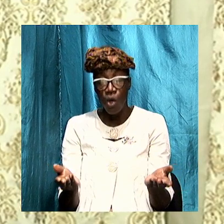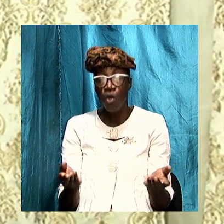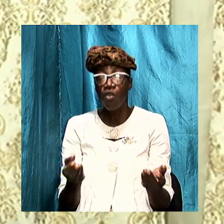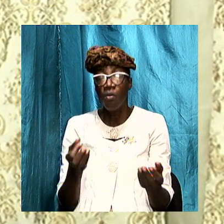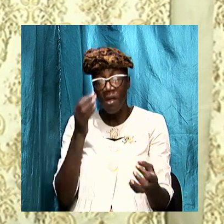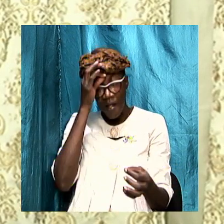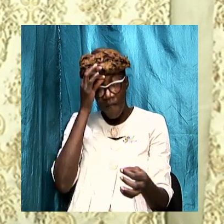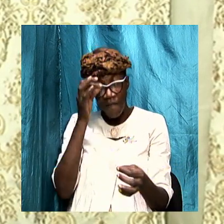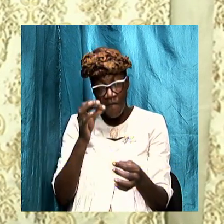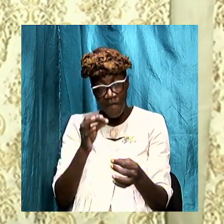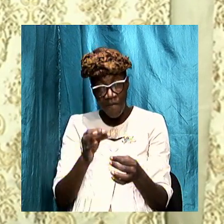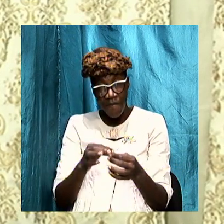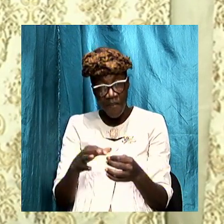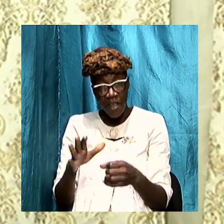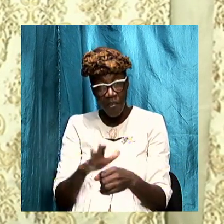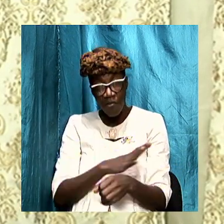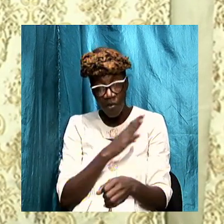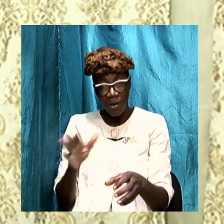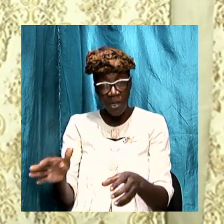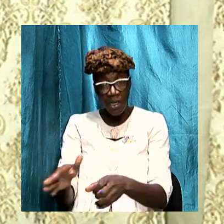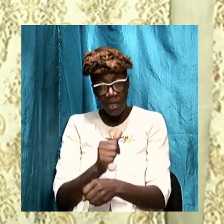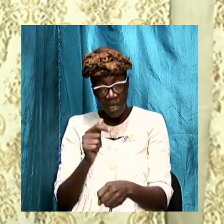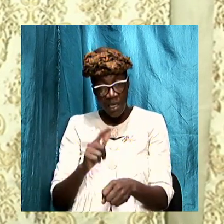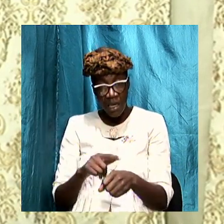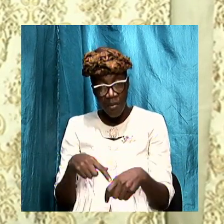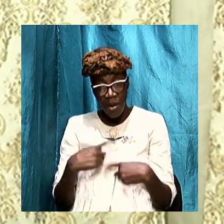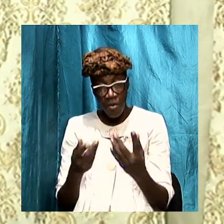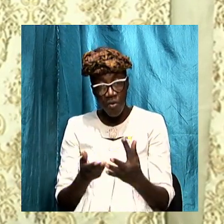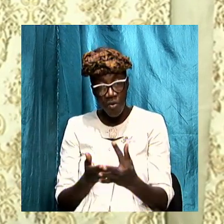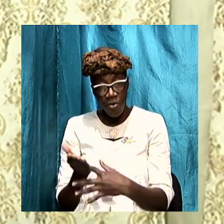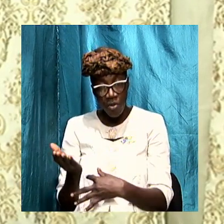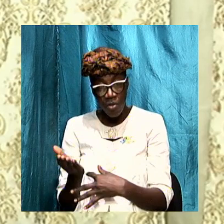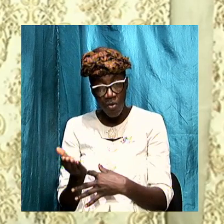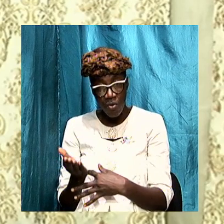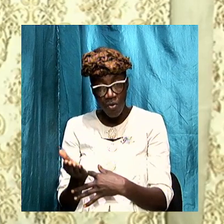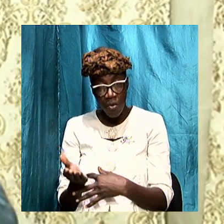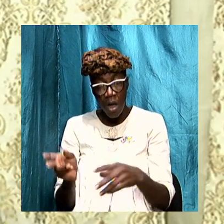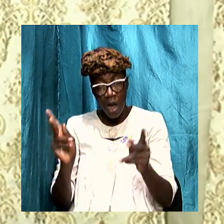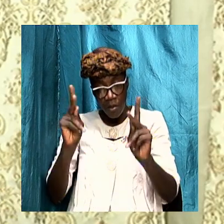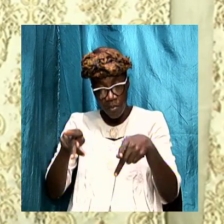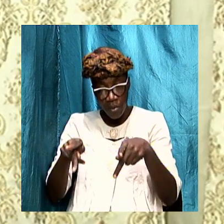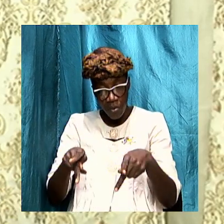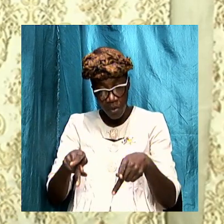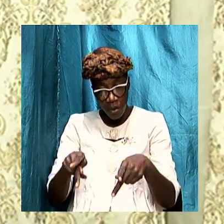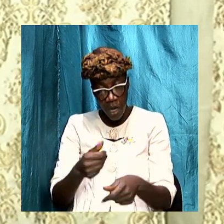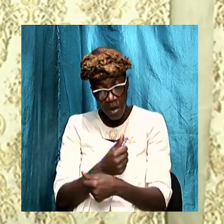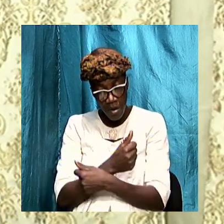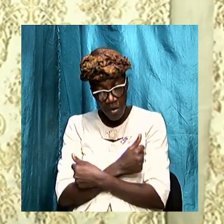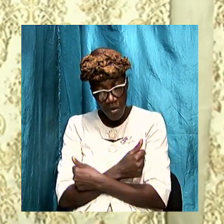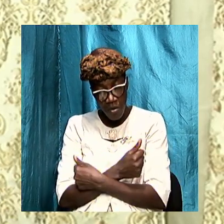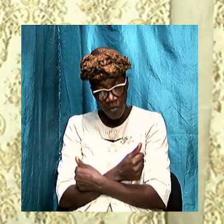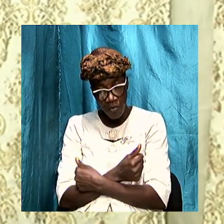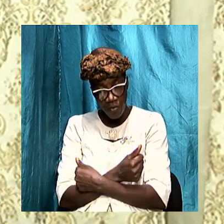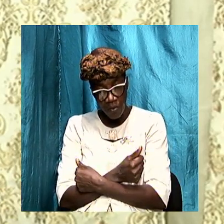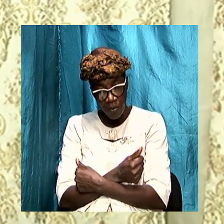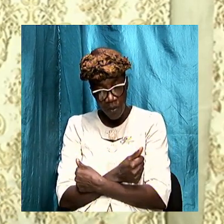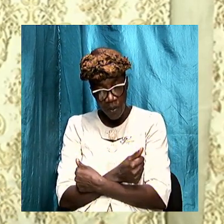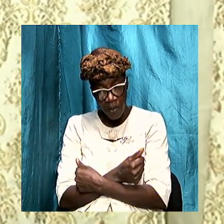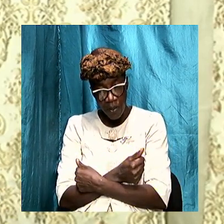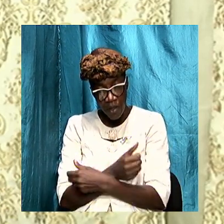faithful and take our time and go through and apply and embrace and